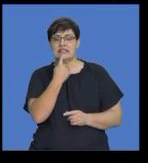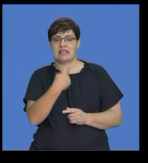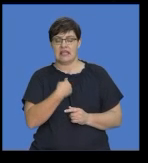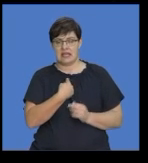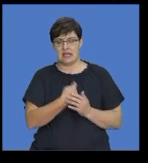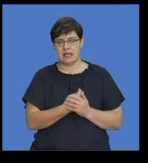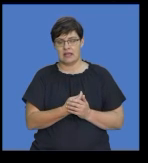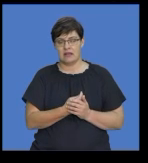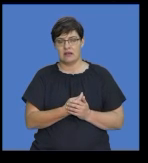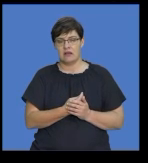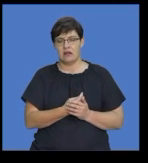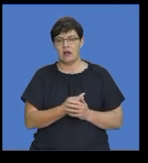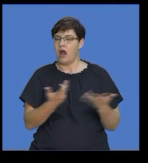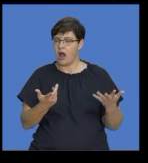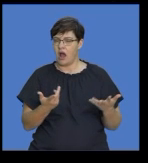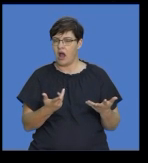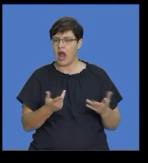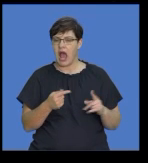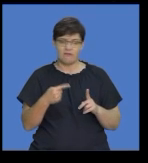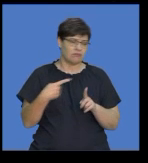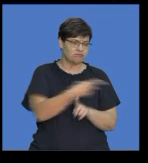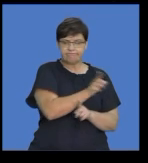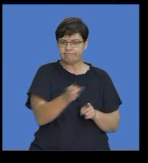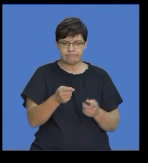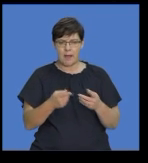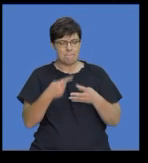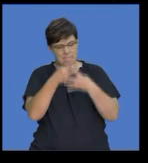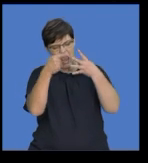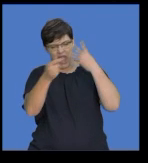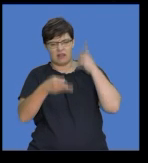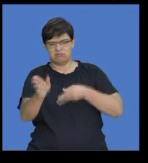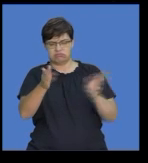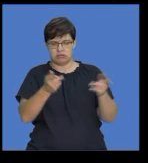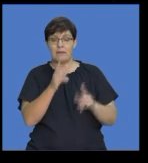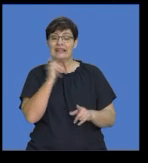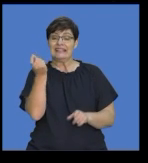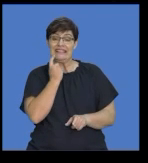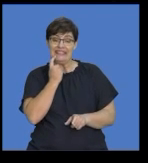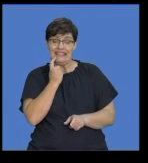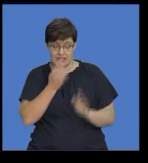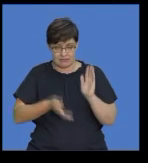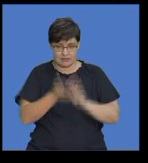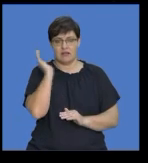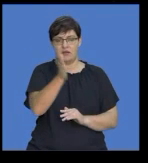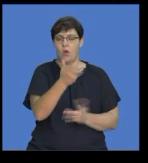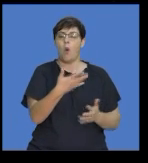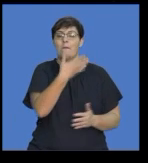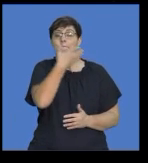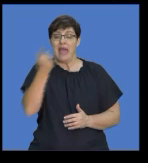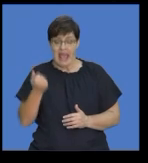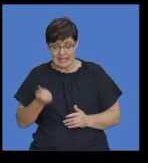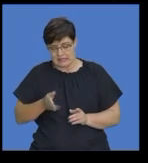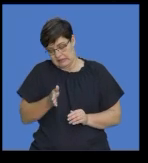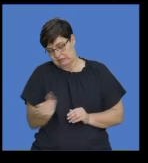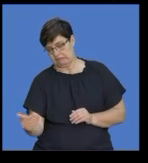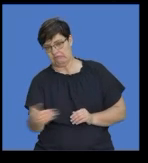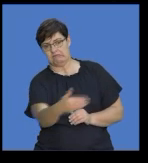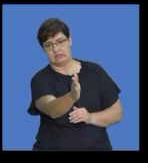person that although there are many routes the easiest way is this way or the best way to is this way and then you know